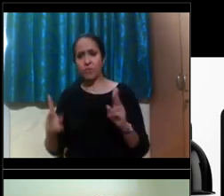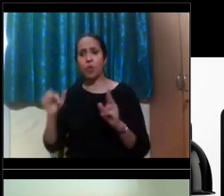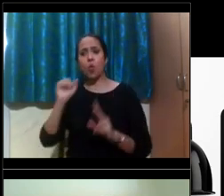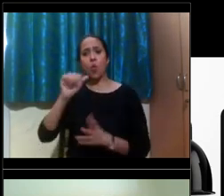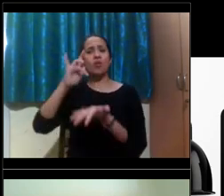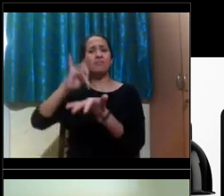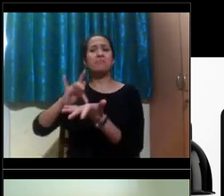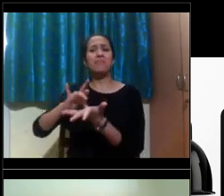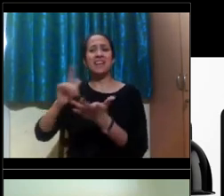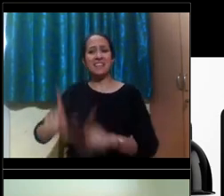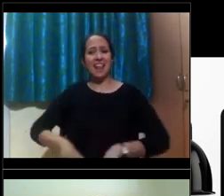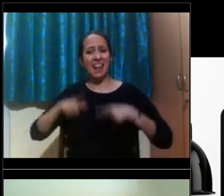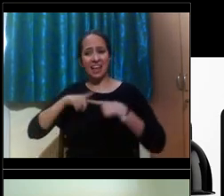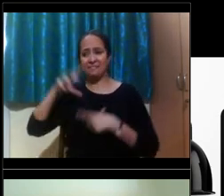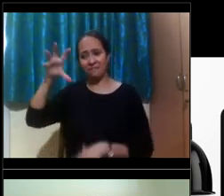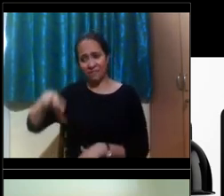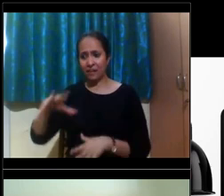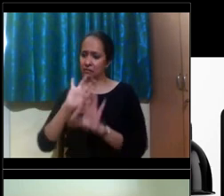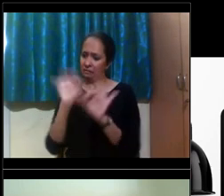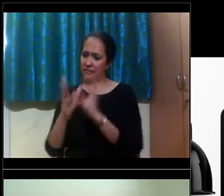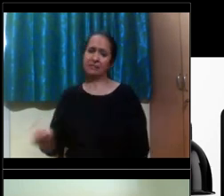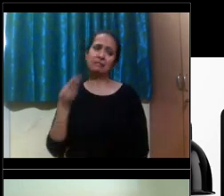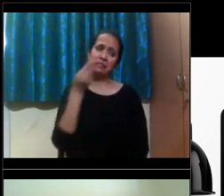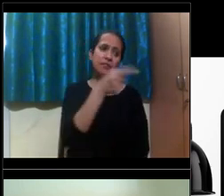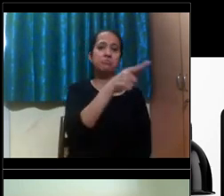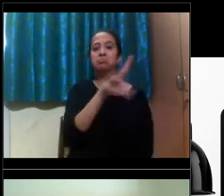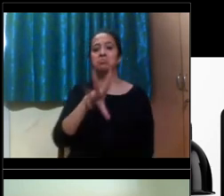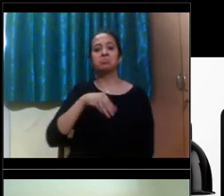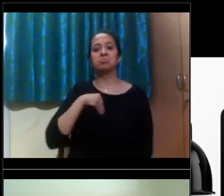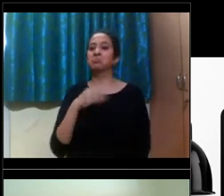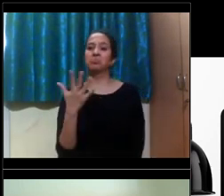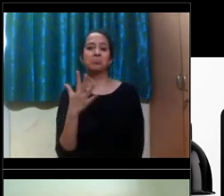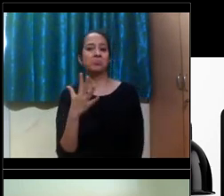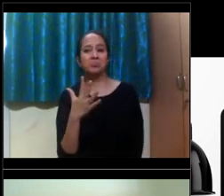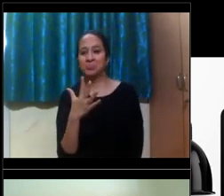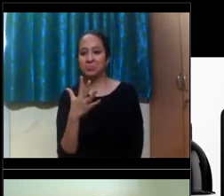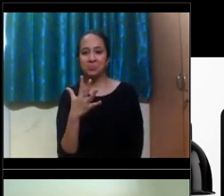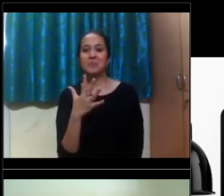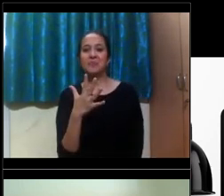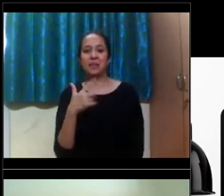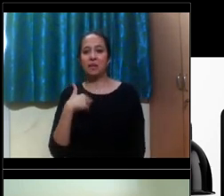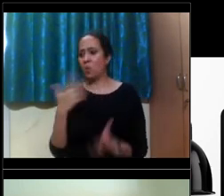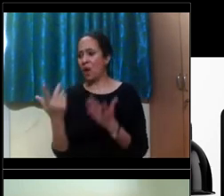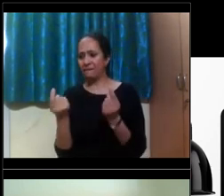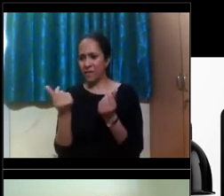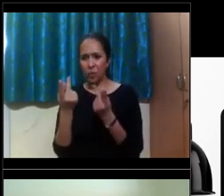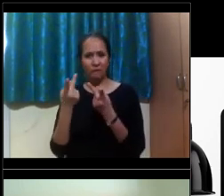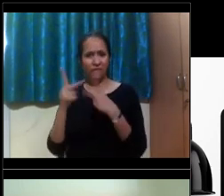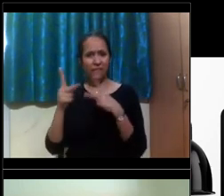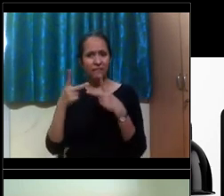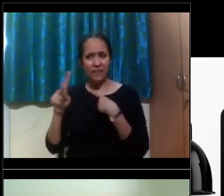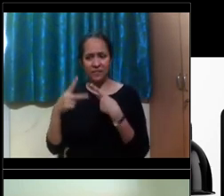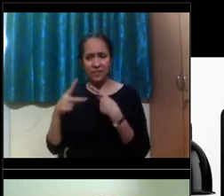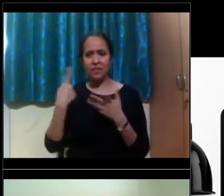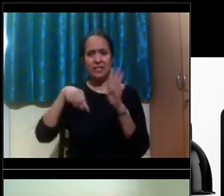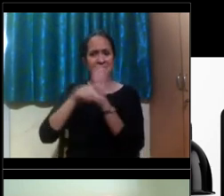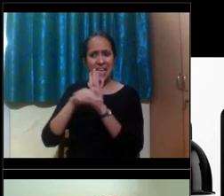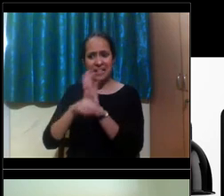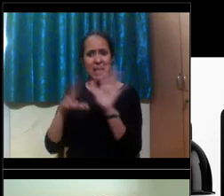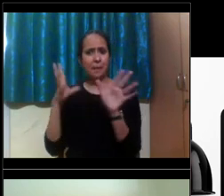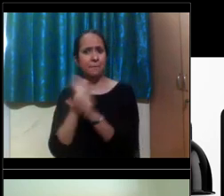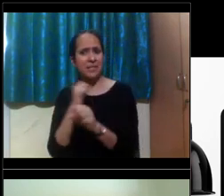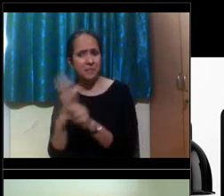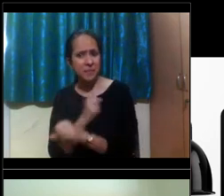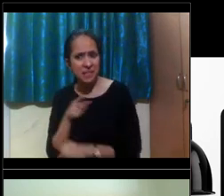was not accepted by the testing agency because some of the things were inconsistent, some signatures were missing, and